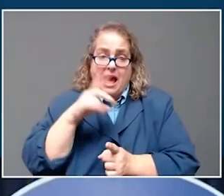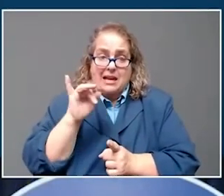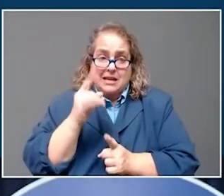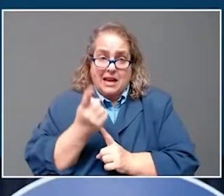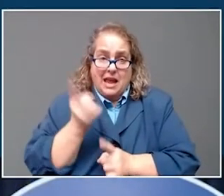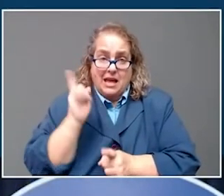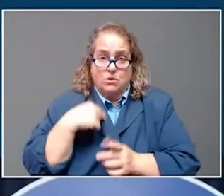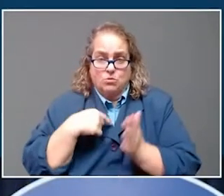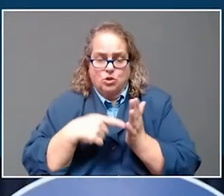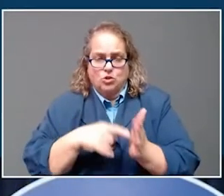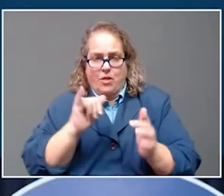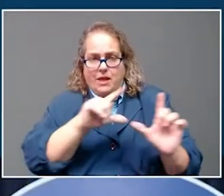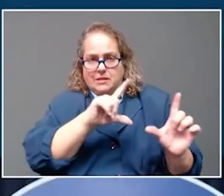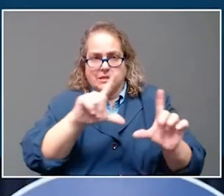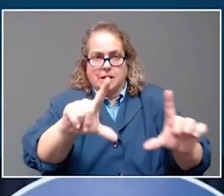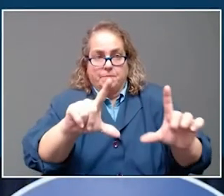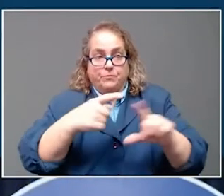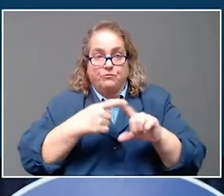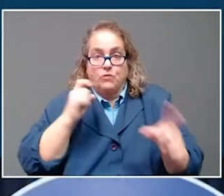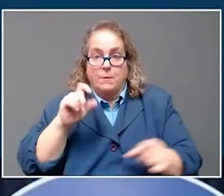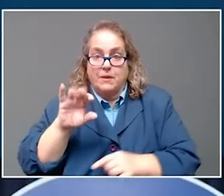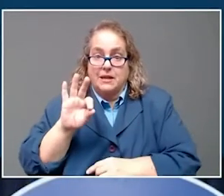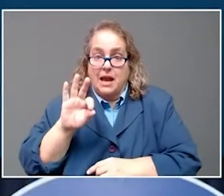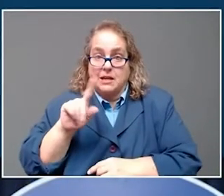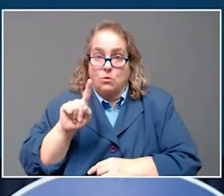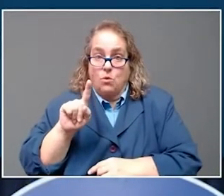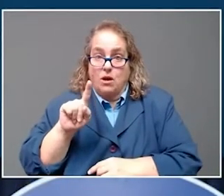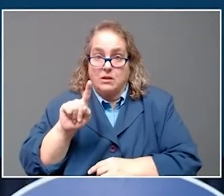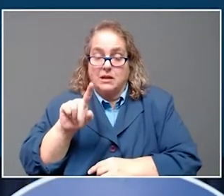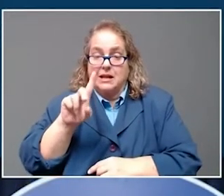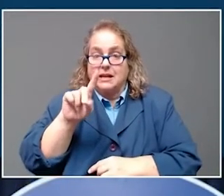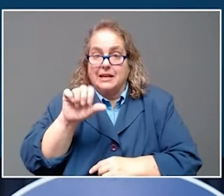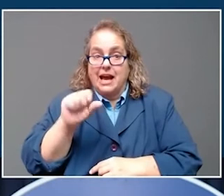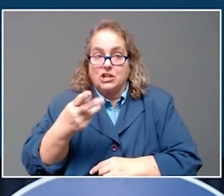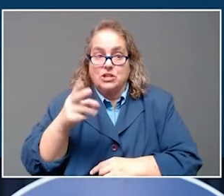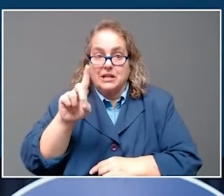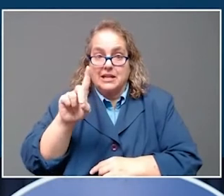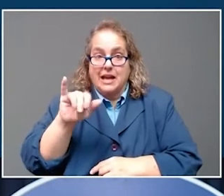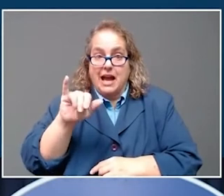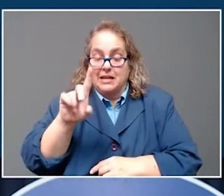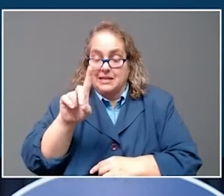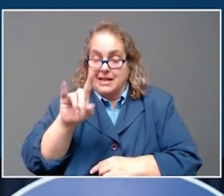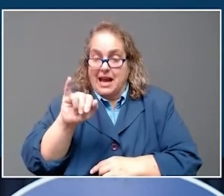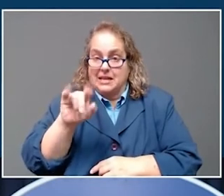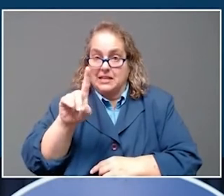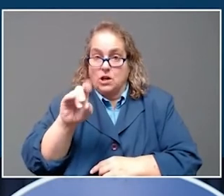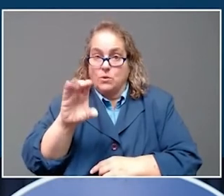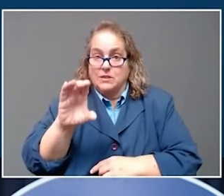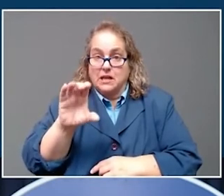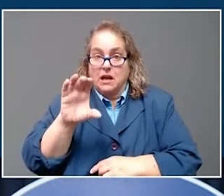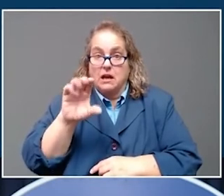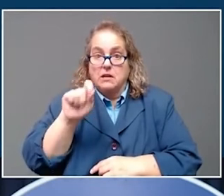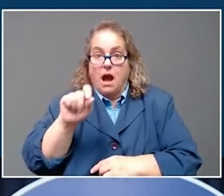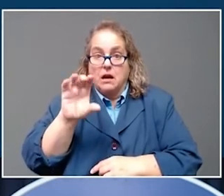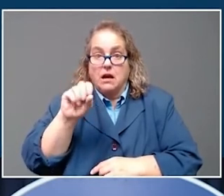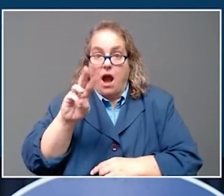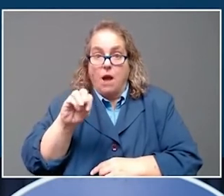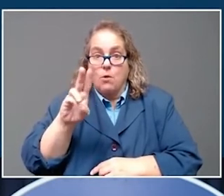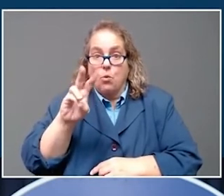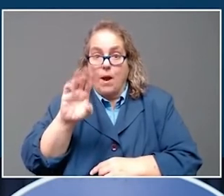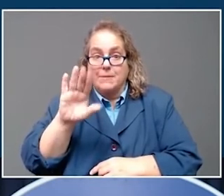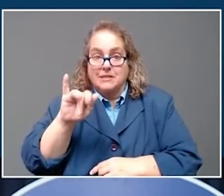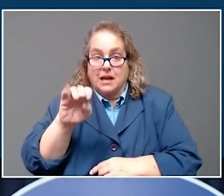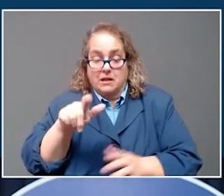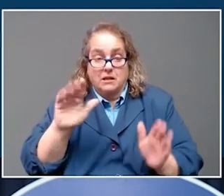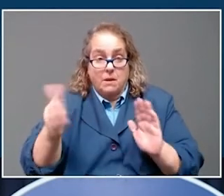slide taken from the 91-divoc.com website this morning. For comparison, I show here Rhode